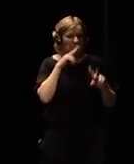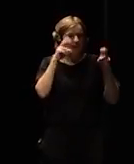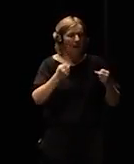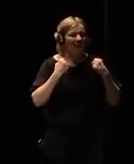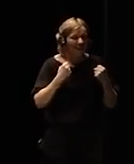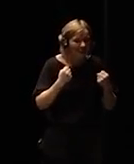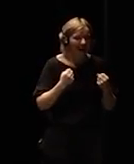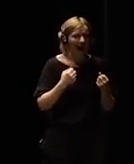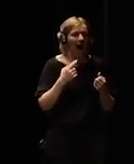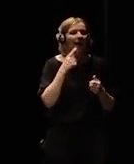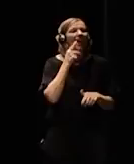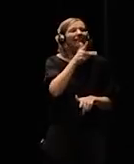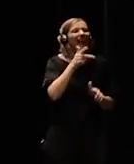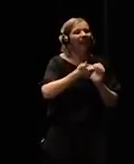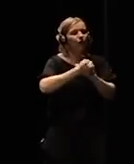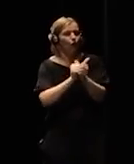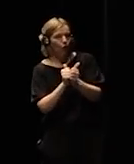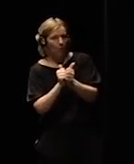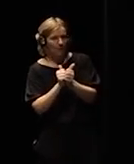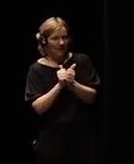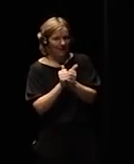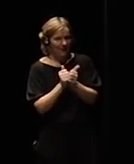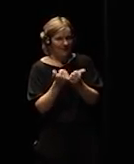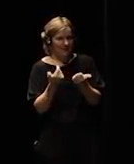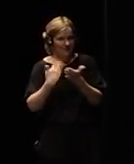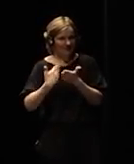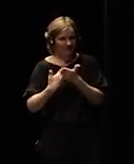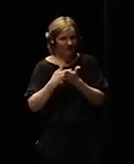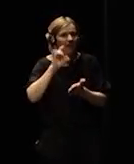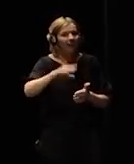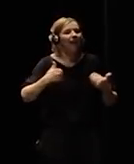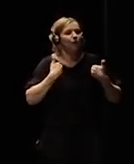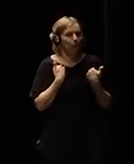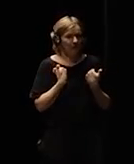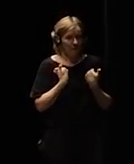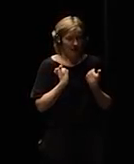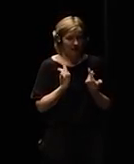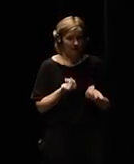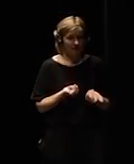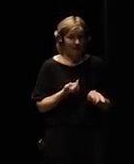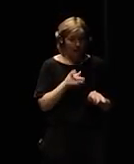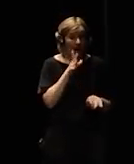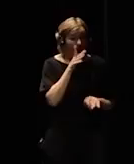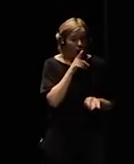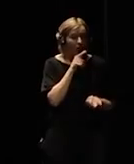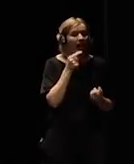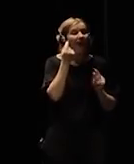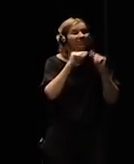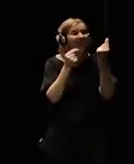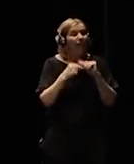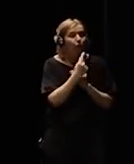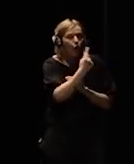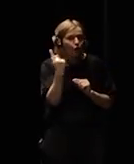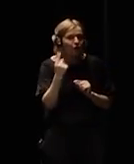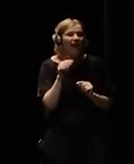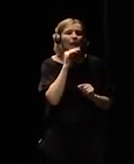because this is what's happening data is the new oil and artificial intelligence which I explained shortly is